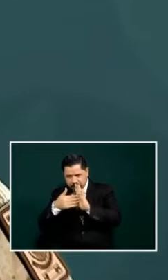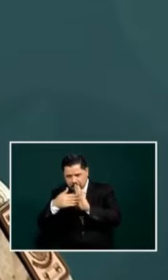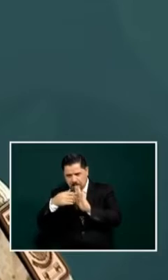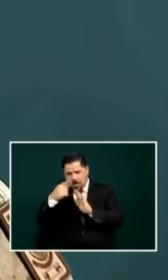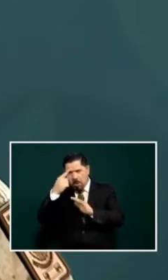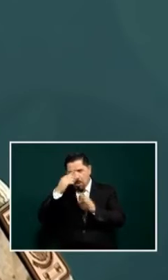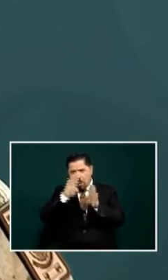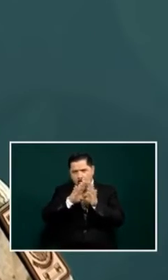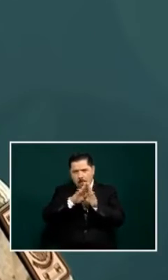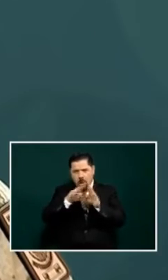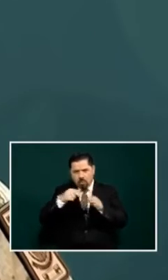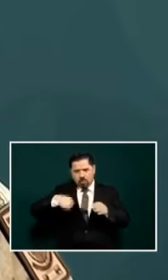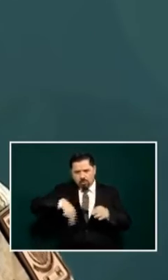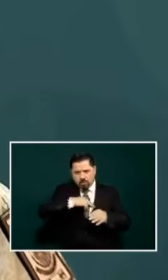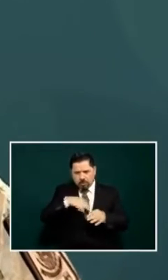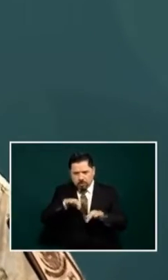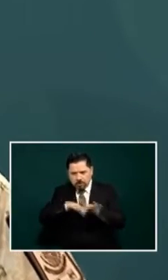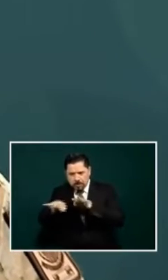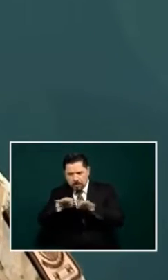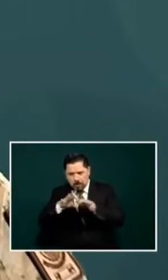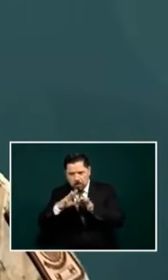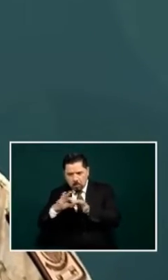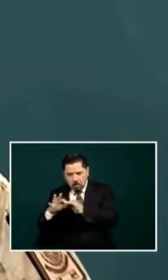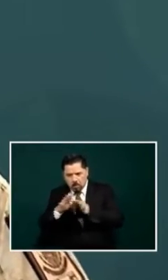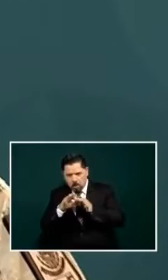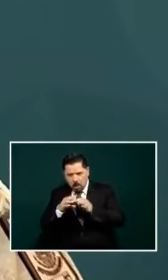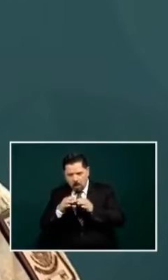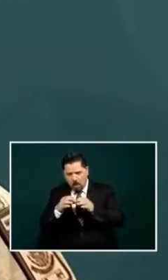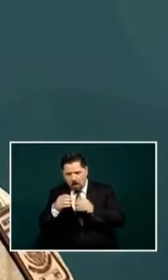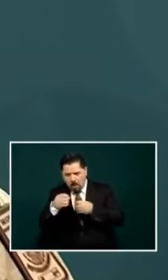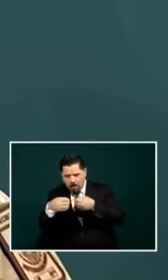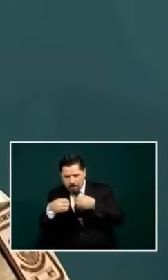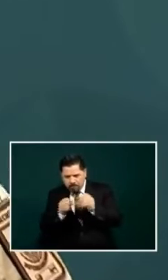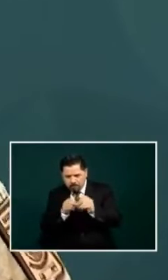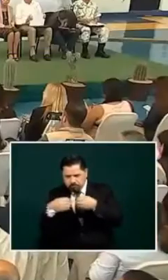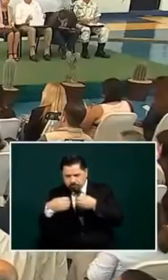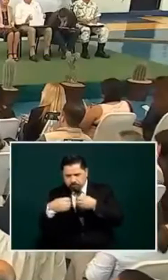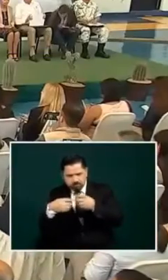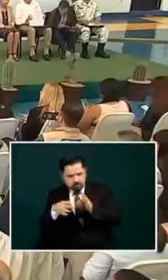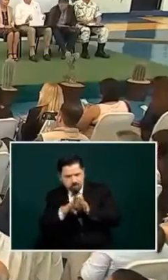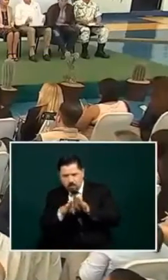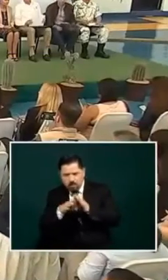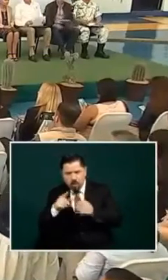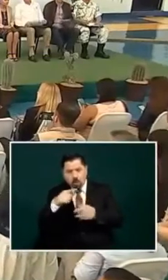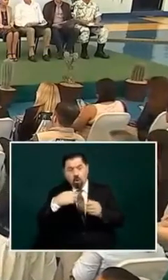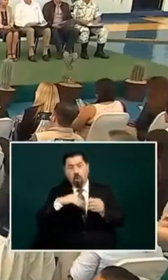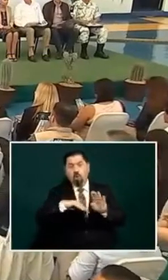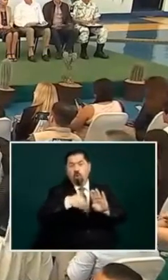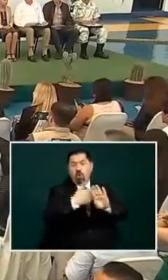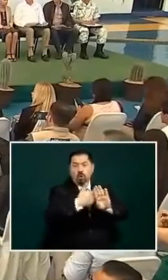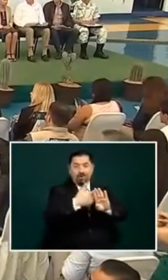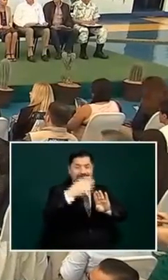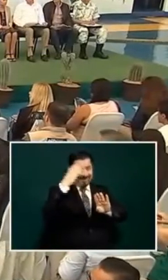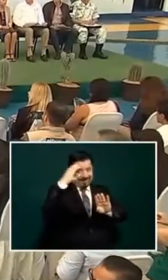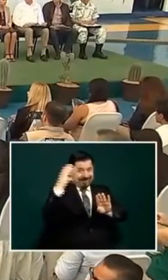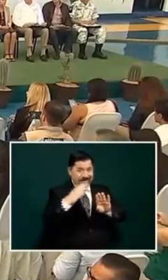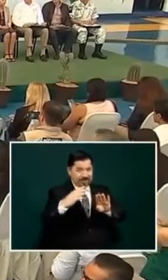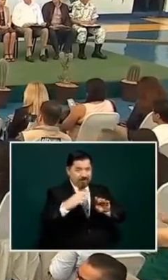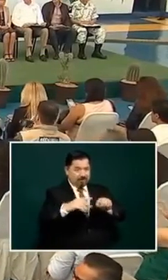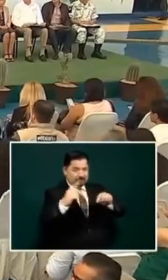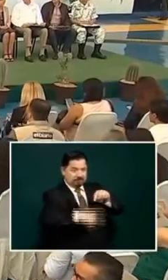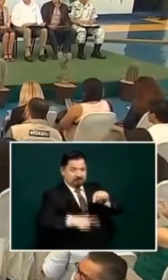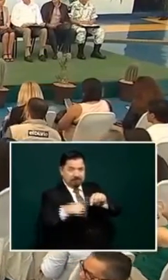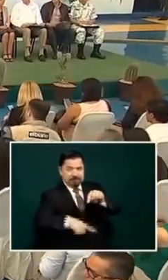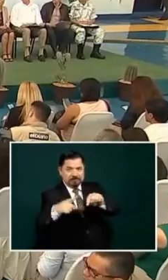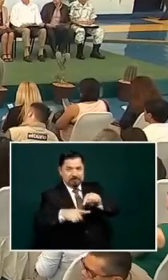impact on the operations and the logistics of criminal uh organized